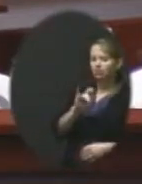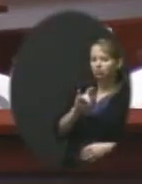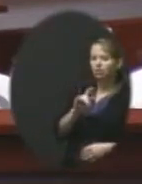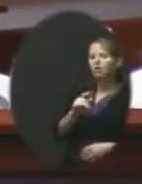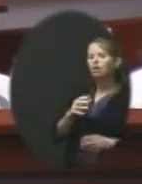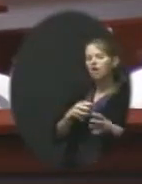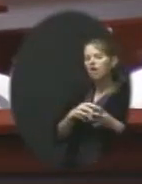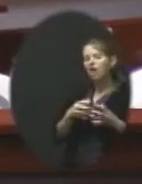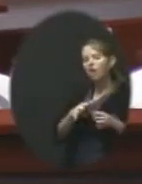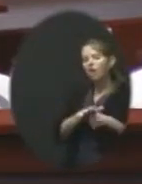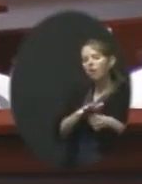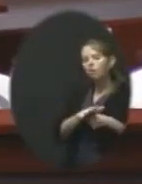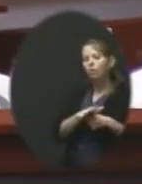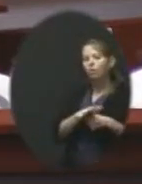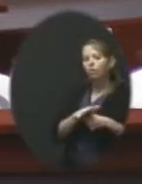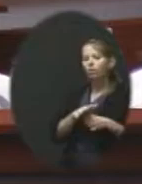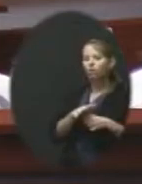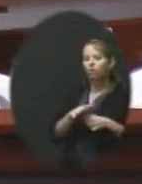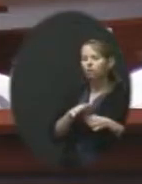Yes.